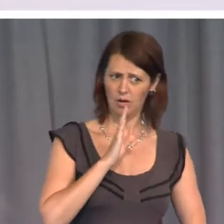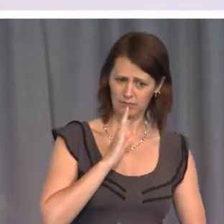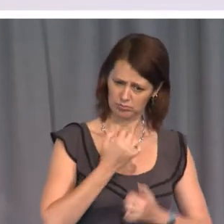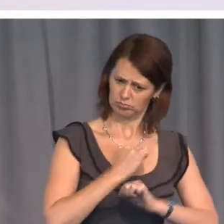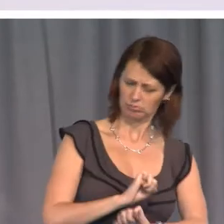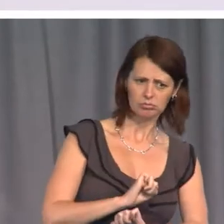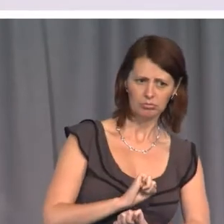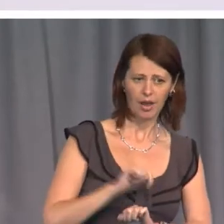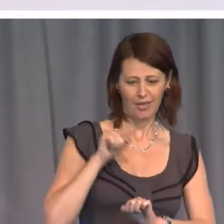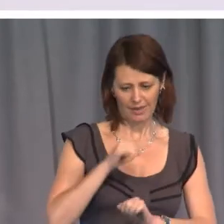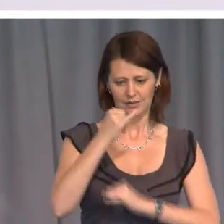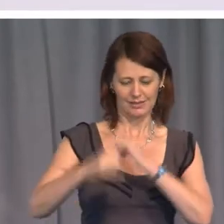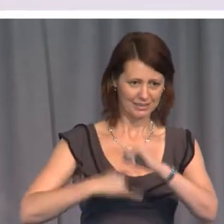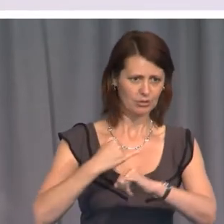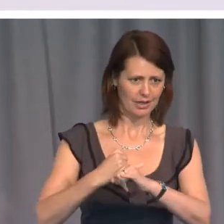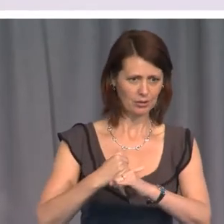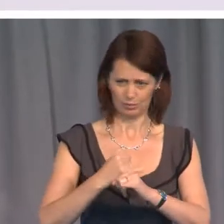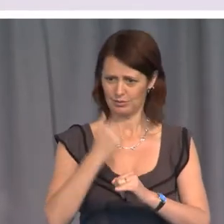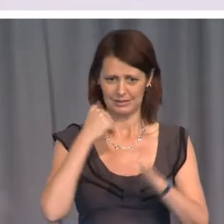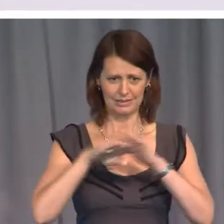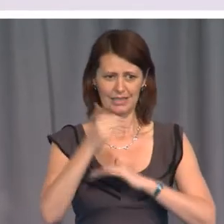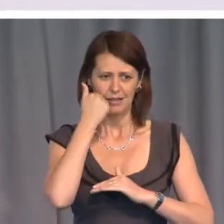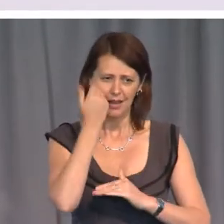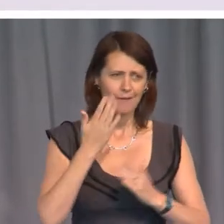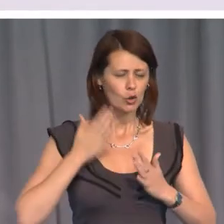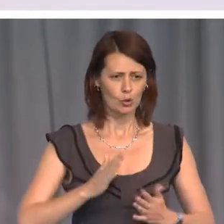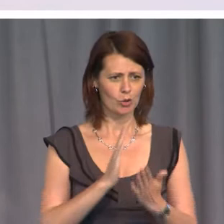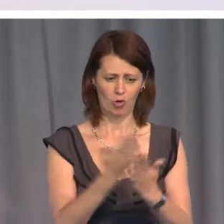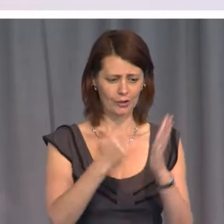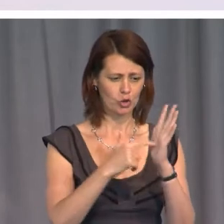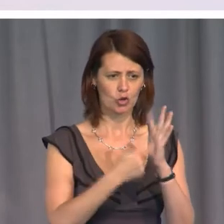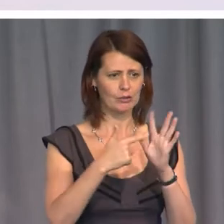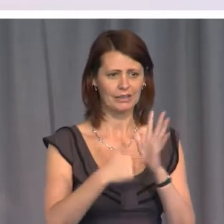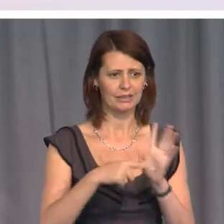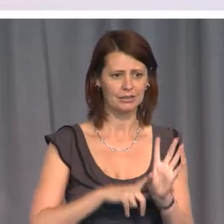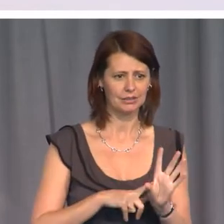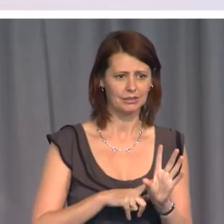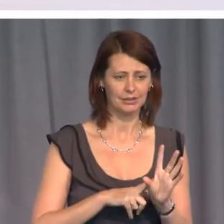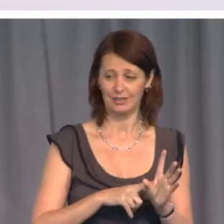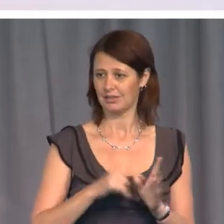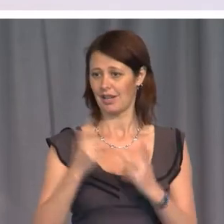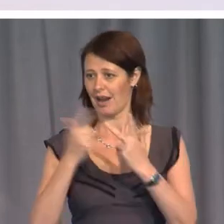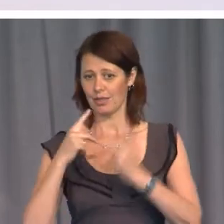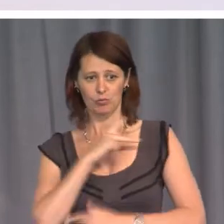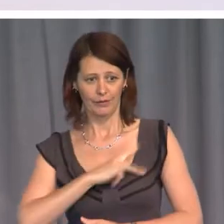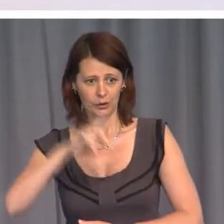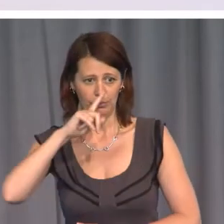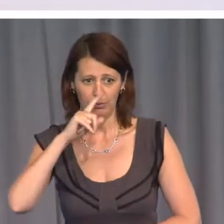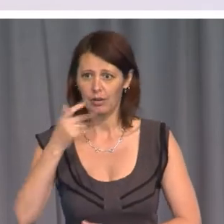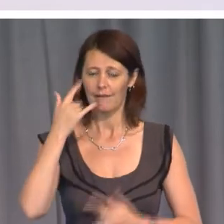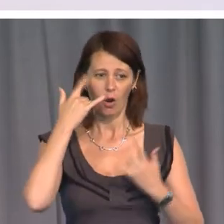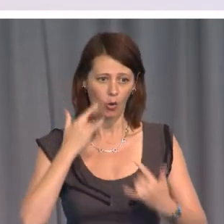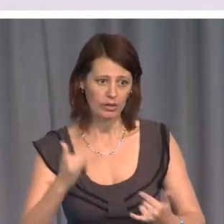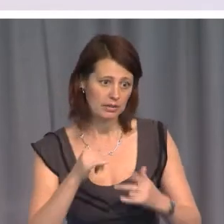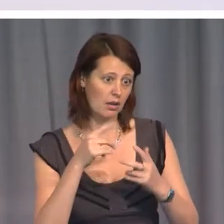an international, it's in every human rights treaty. It is other professions, lawyers,